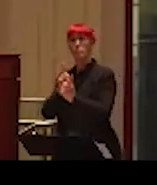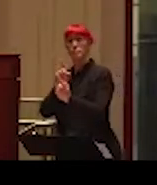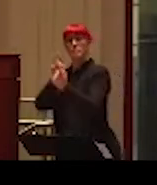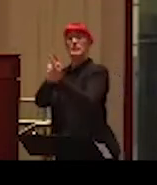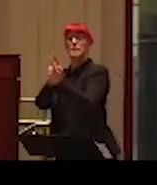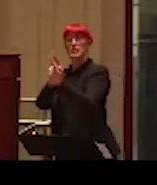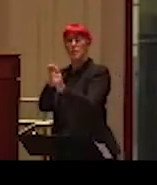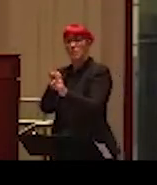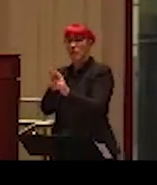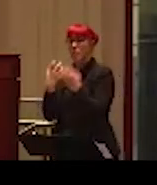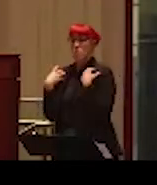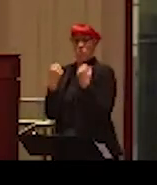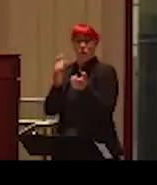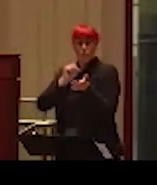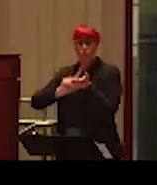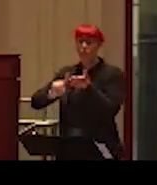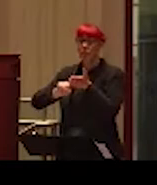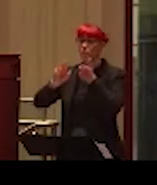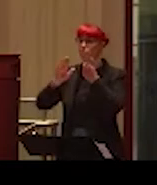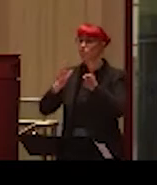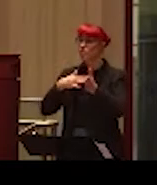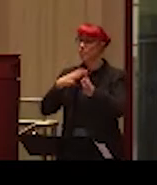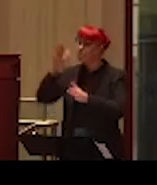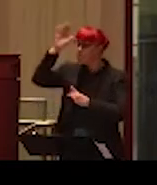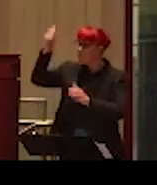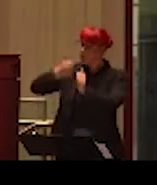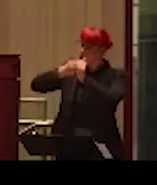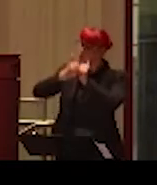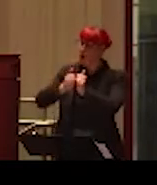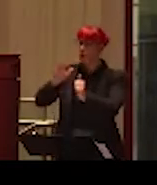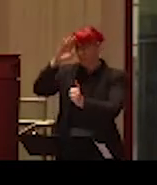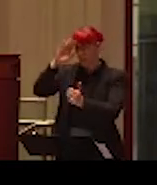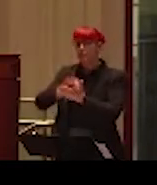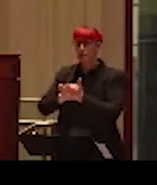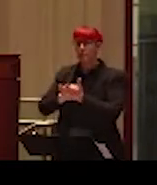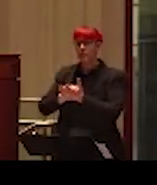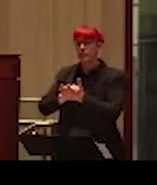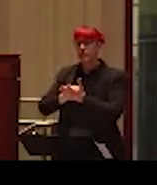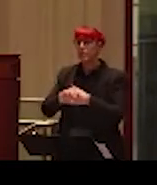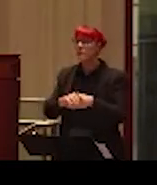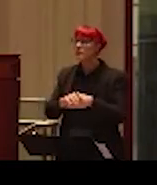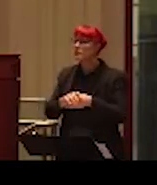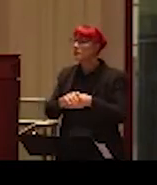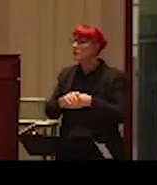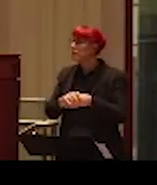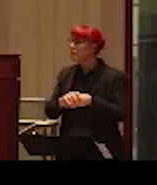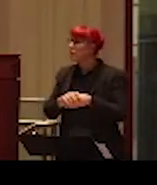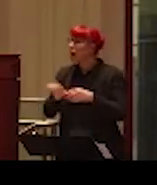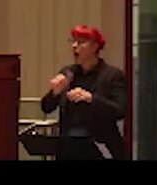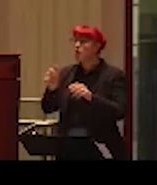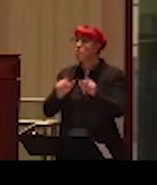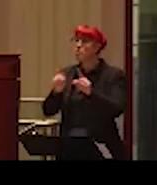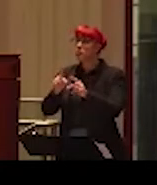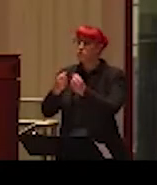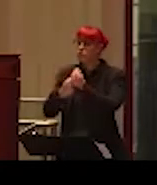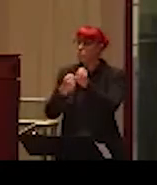researcher who was true to his beliefs. And there are many, many other people who supported me along the way. I'd like to